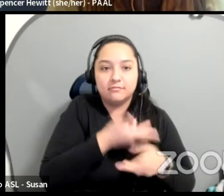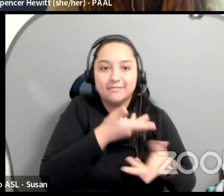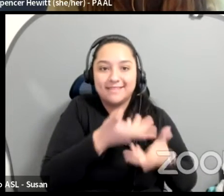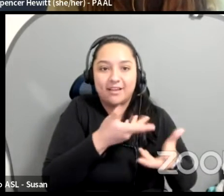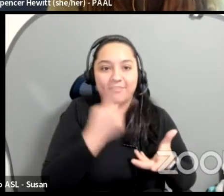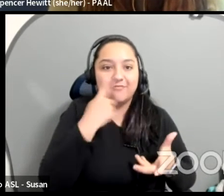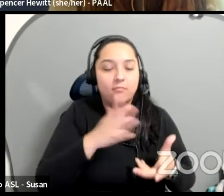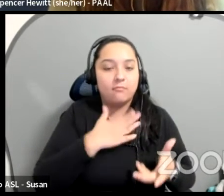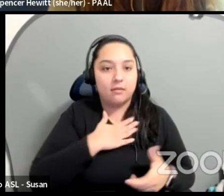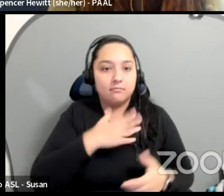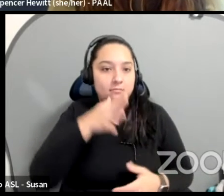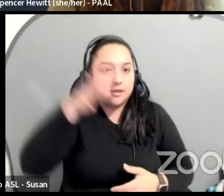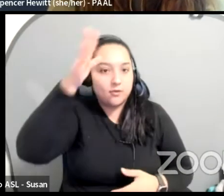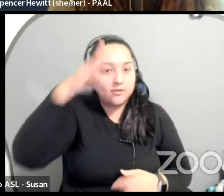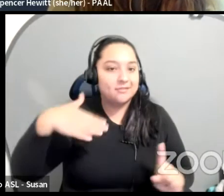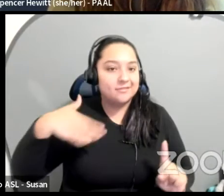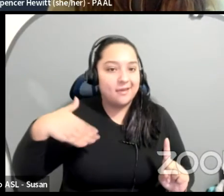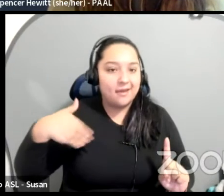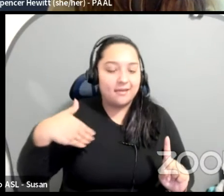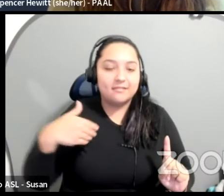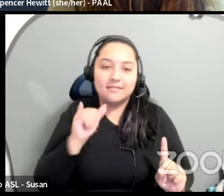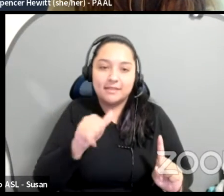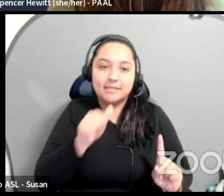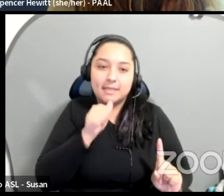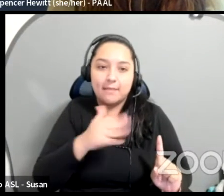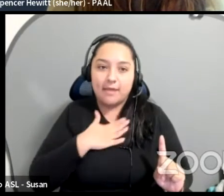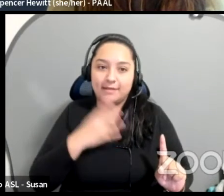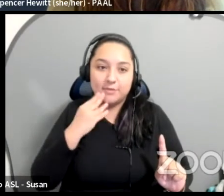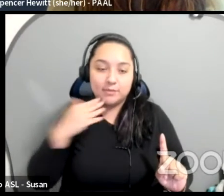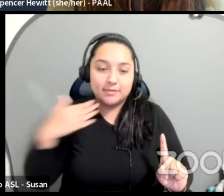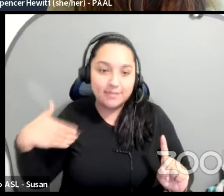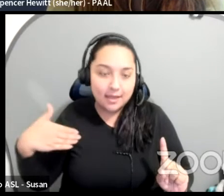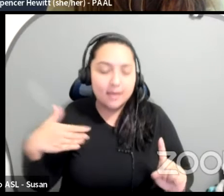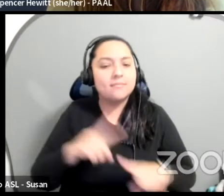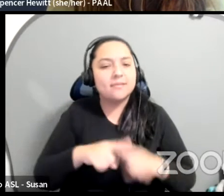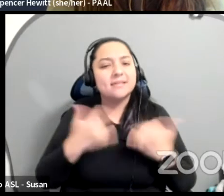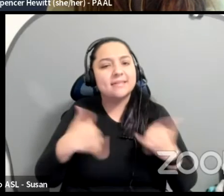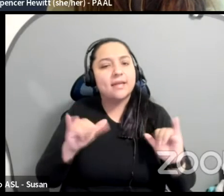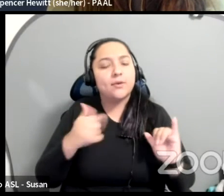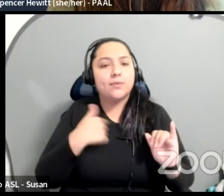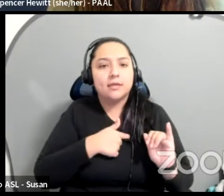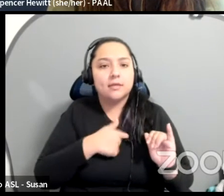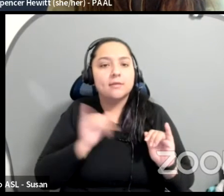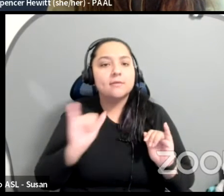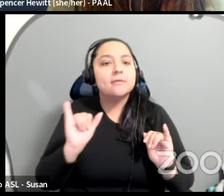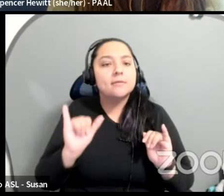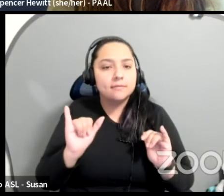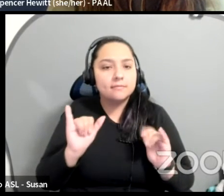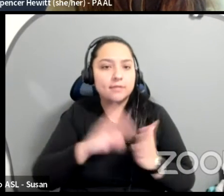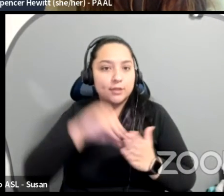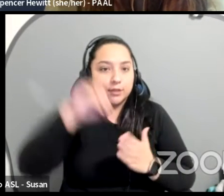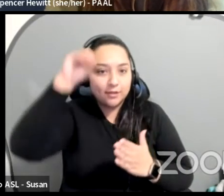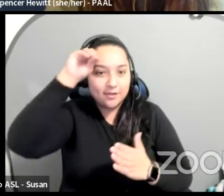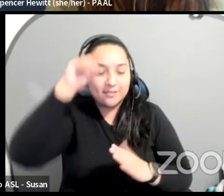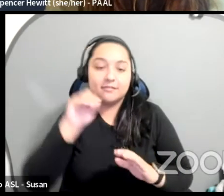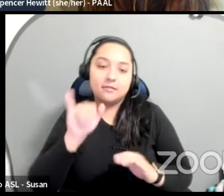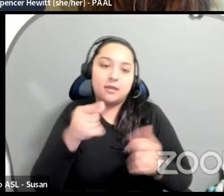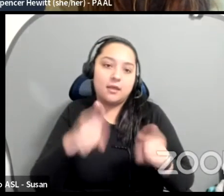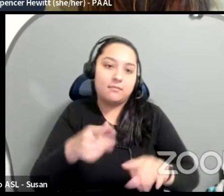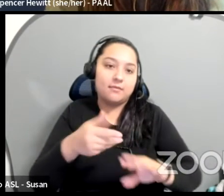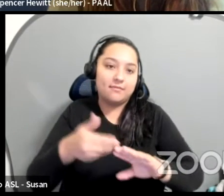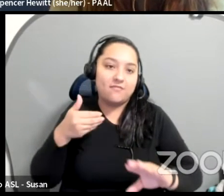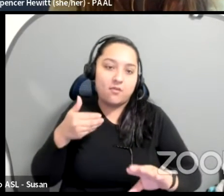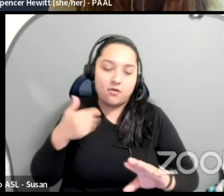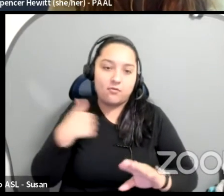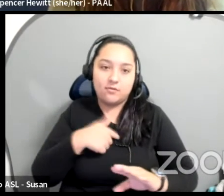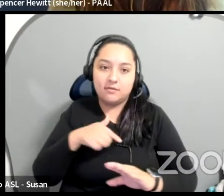it's not something that I saw as well, but we quickly learned that even before we have even picked the show, I think, and this was partially with Rachel's